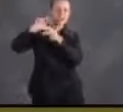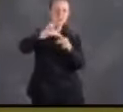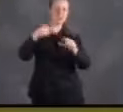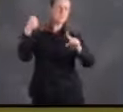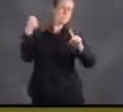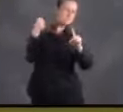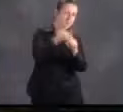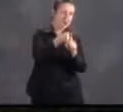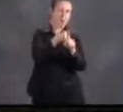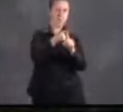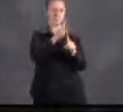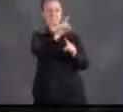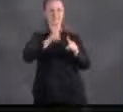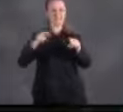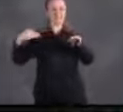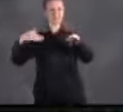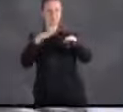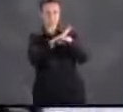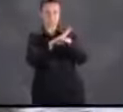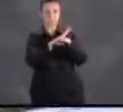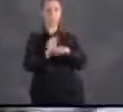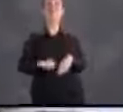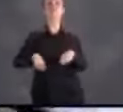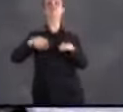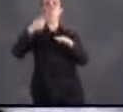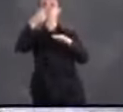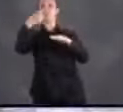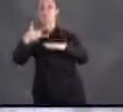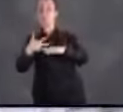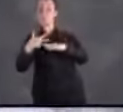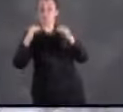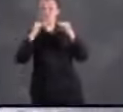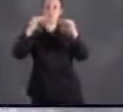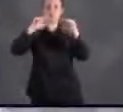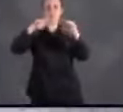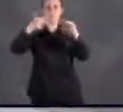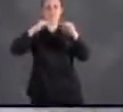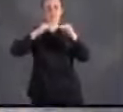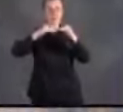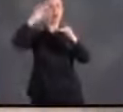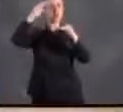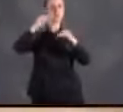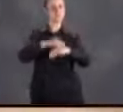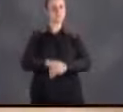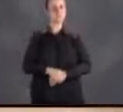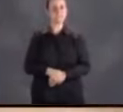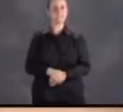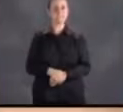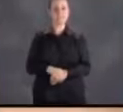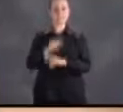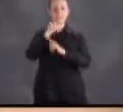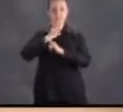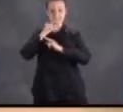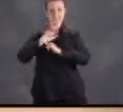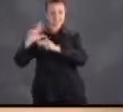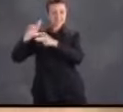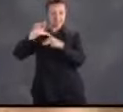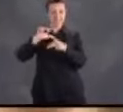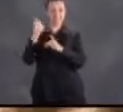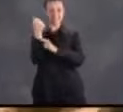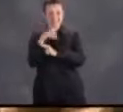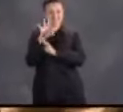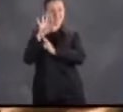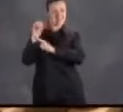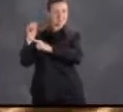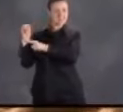Coast, nearly one-third of them making landfall as a category three or greater. And the Galveston hurricane of